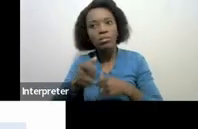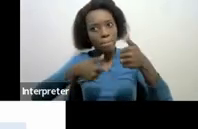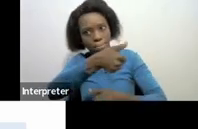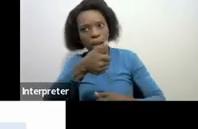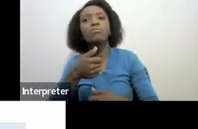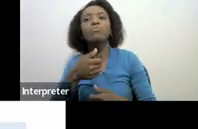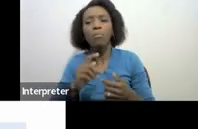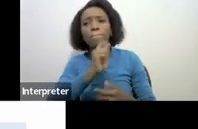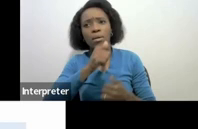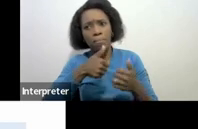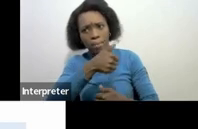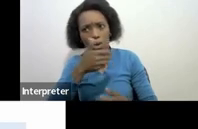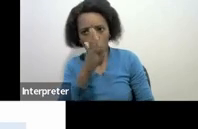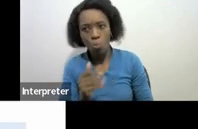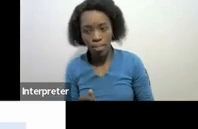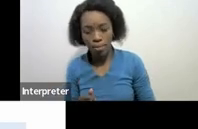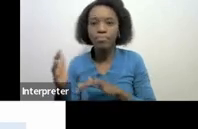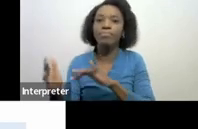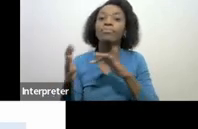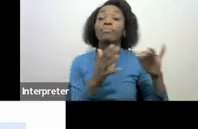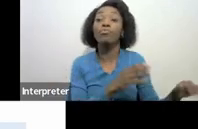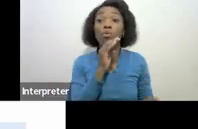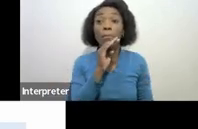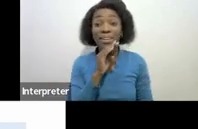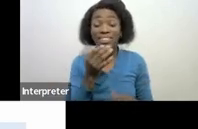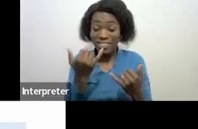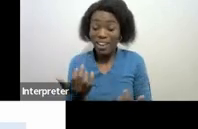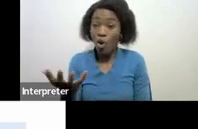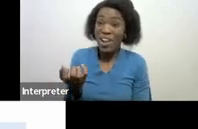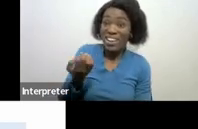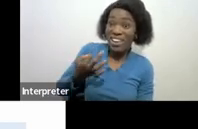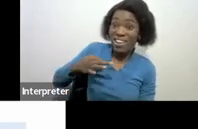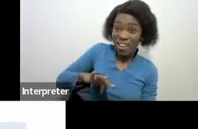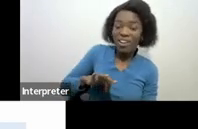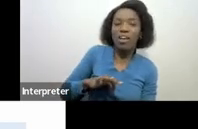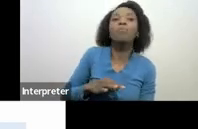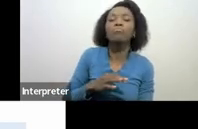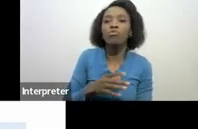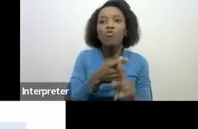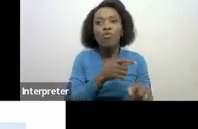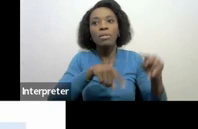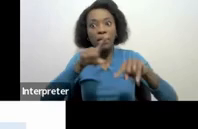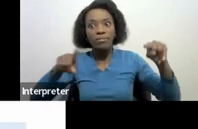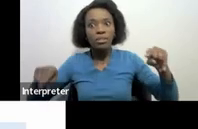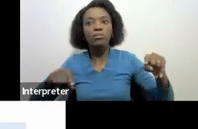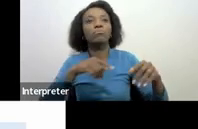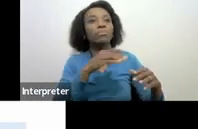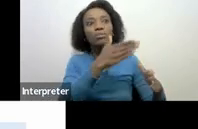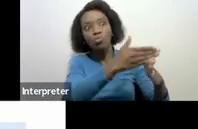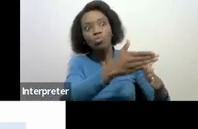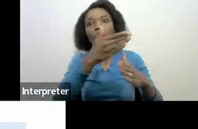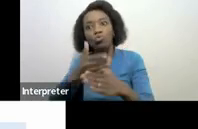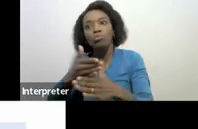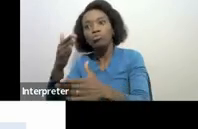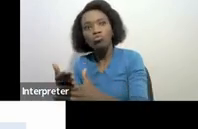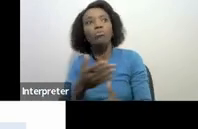income from more than one source scenarios below are not exhaustive if a taxpayer that is employed